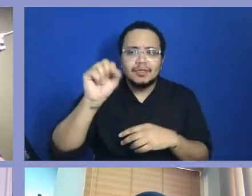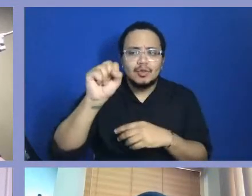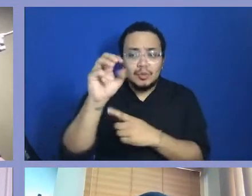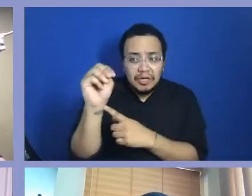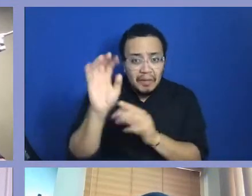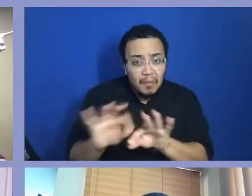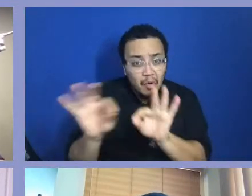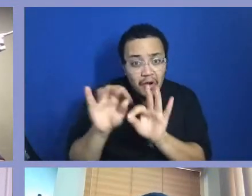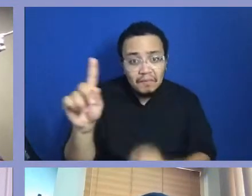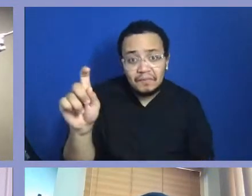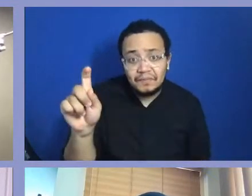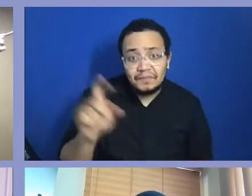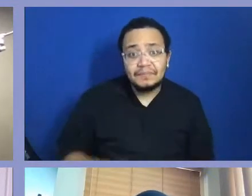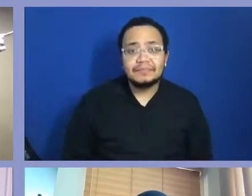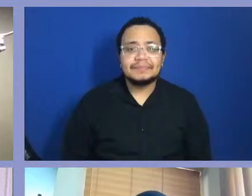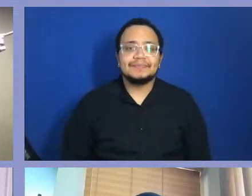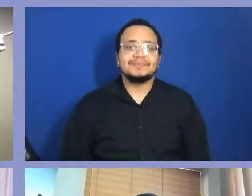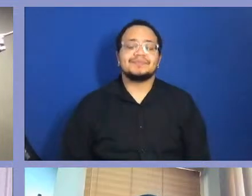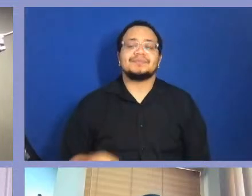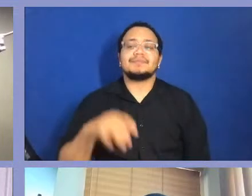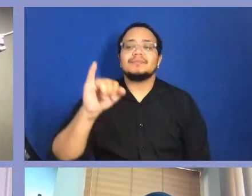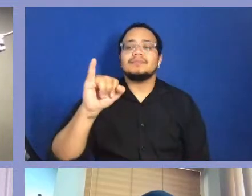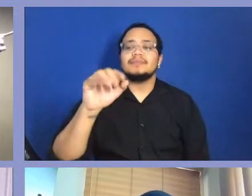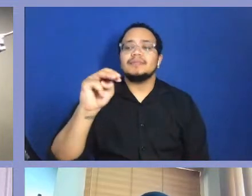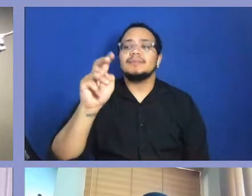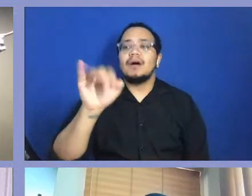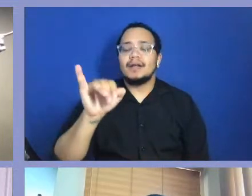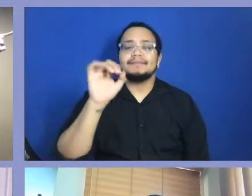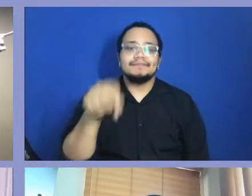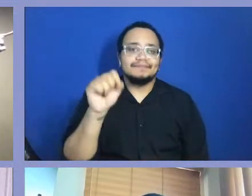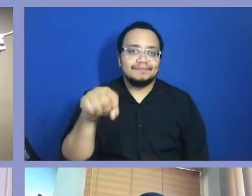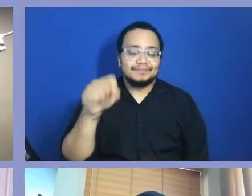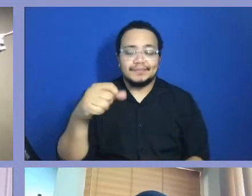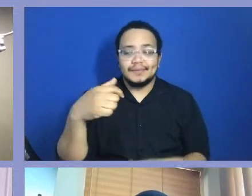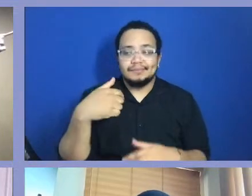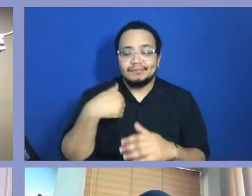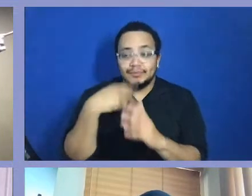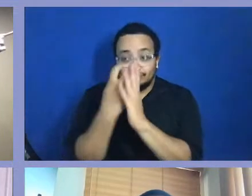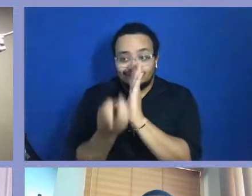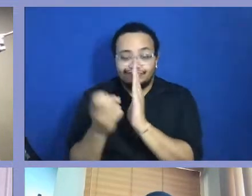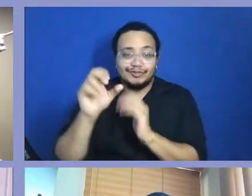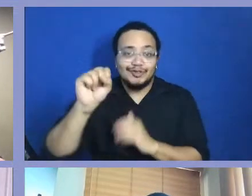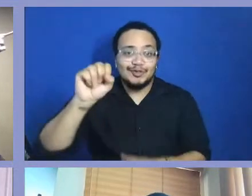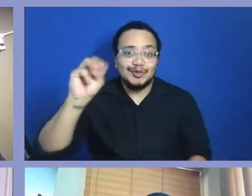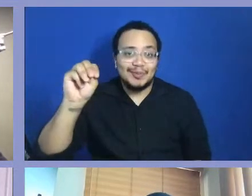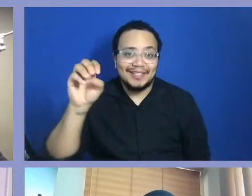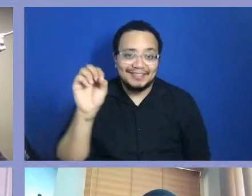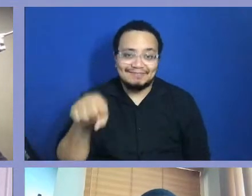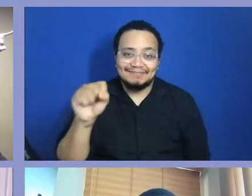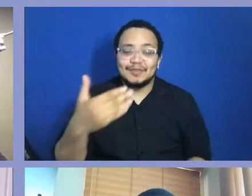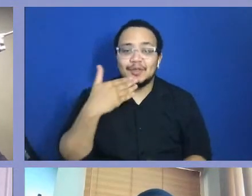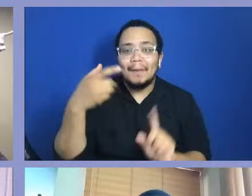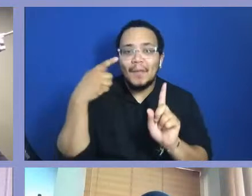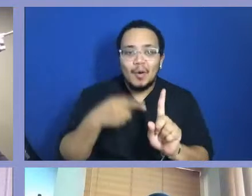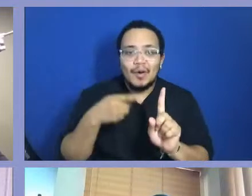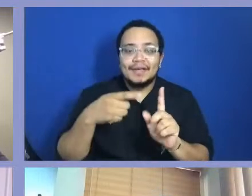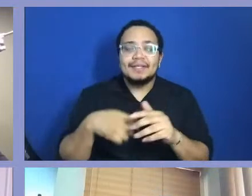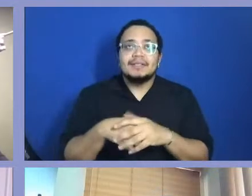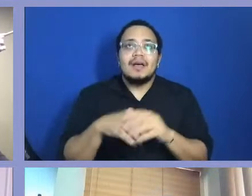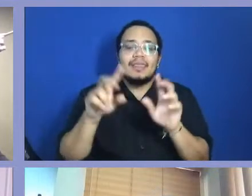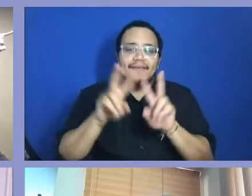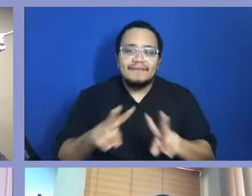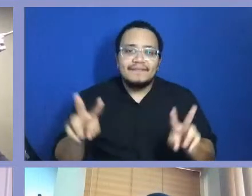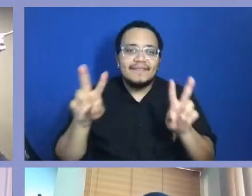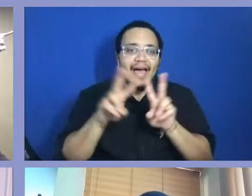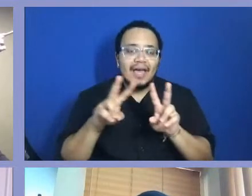Yeah, that's a very good question. Especially, you know, for me, who is on social media, I think, I guess, the